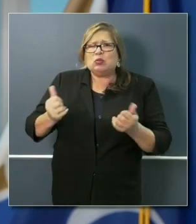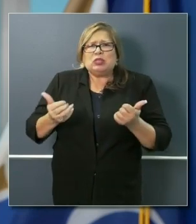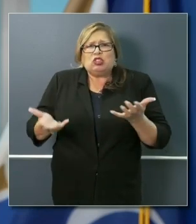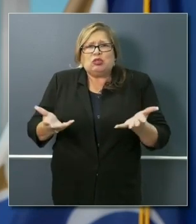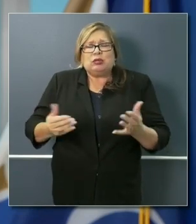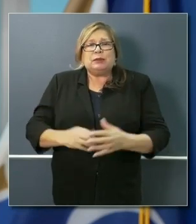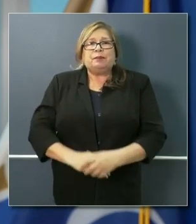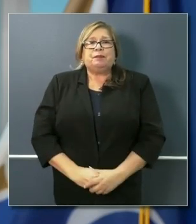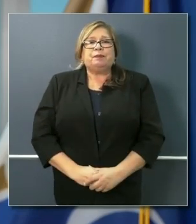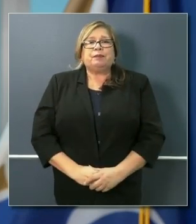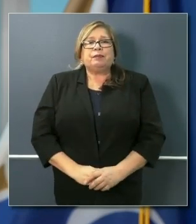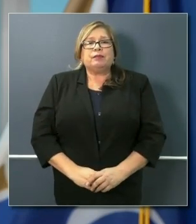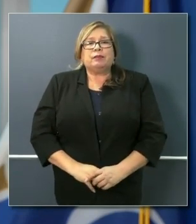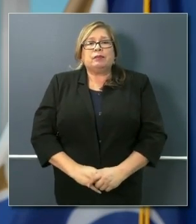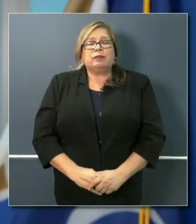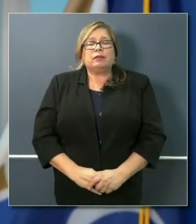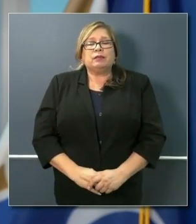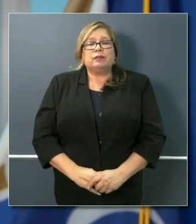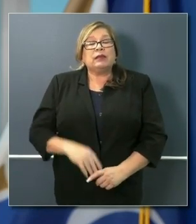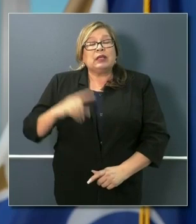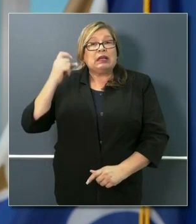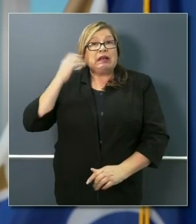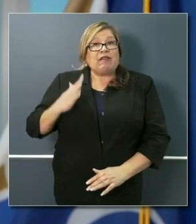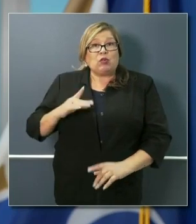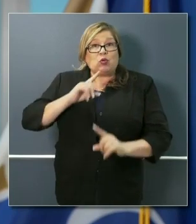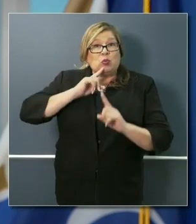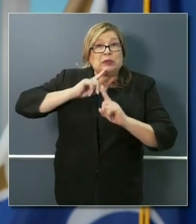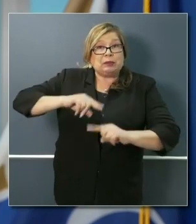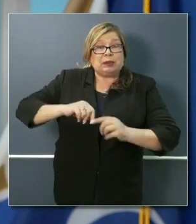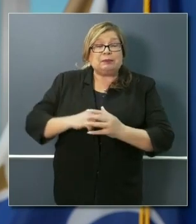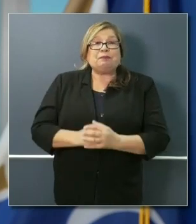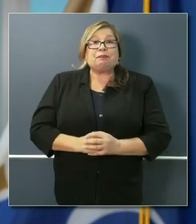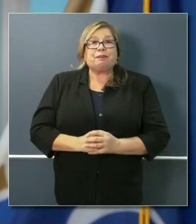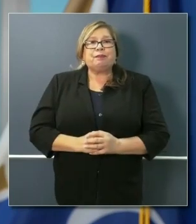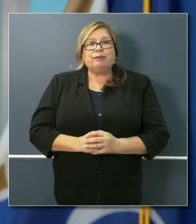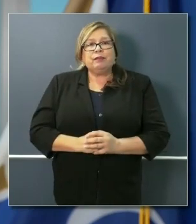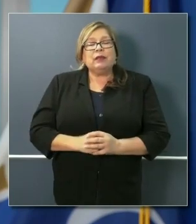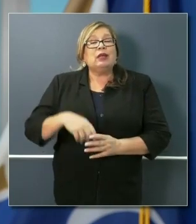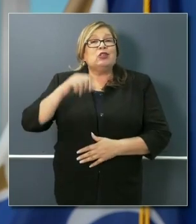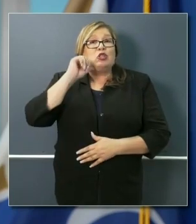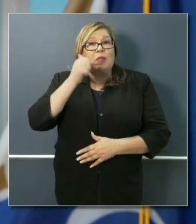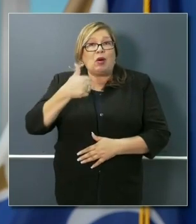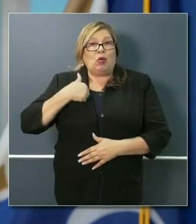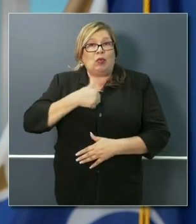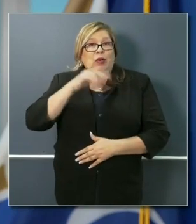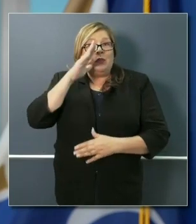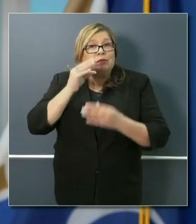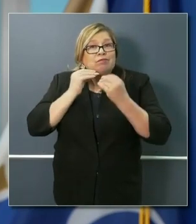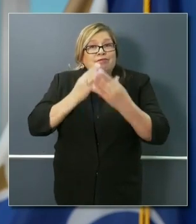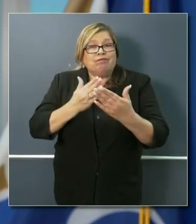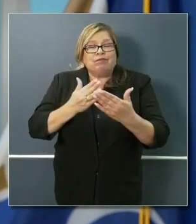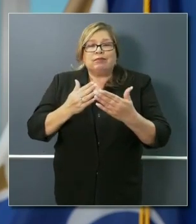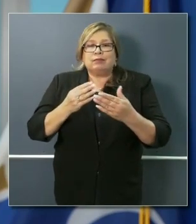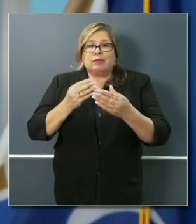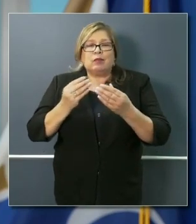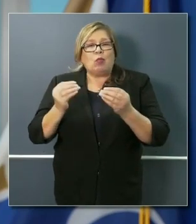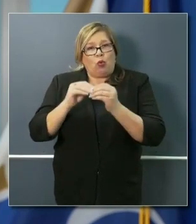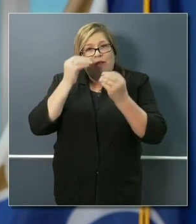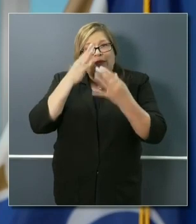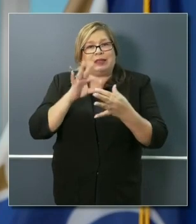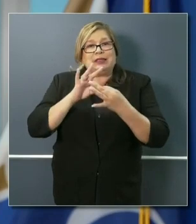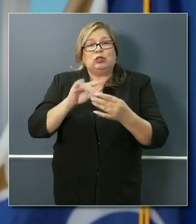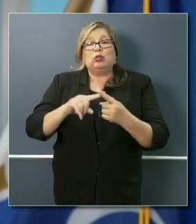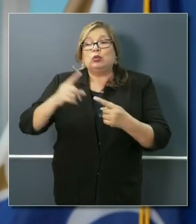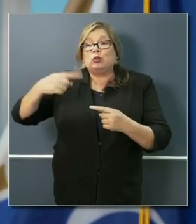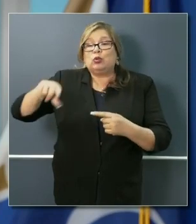going to make some very specific announcements and update everybody on our efforts around homeless. And the